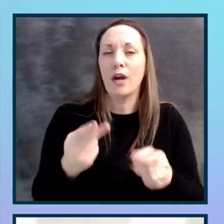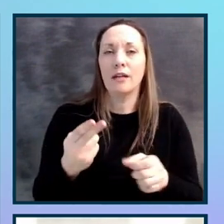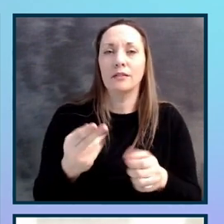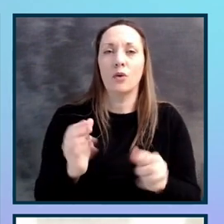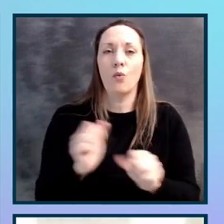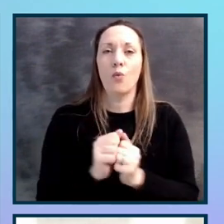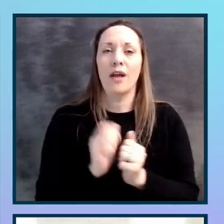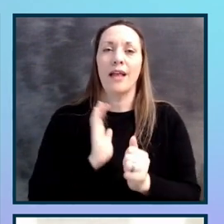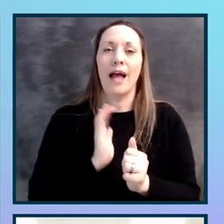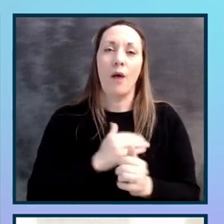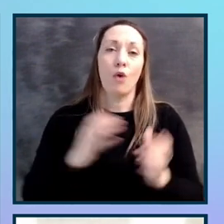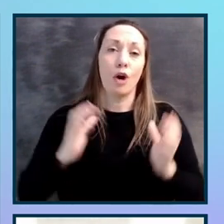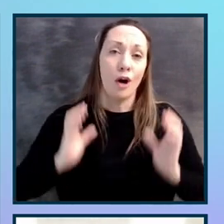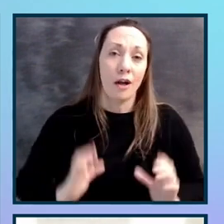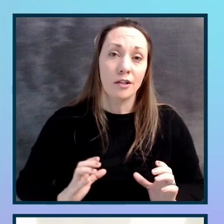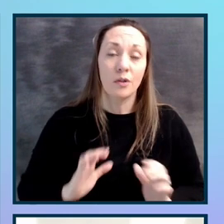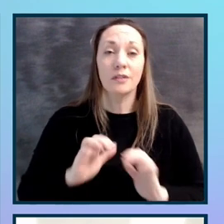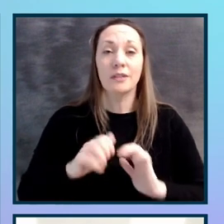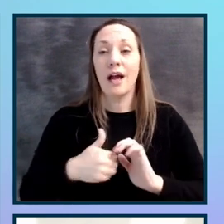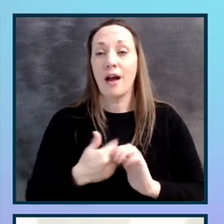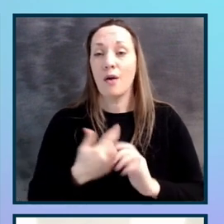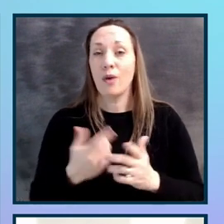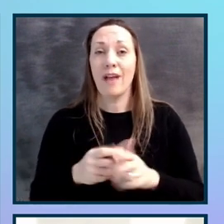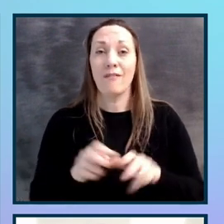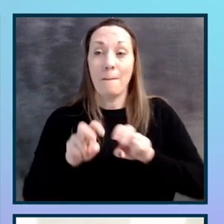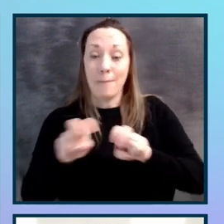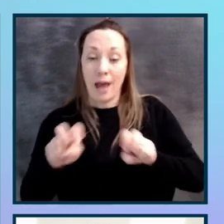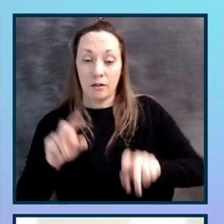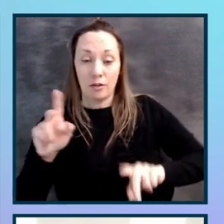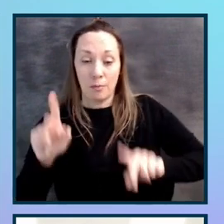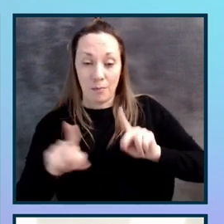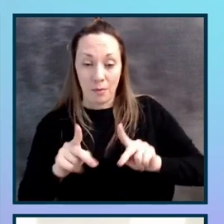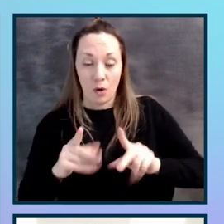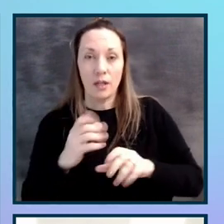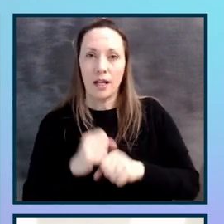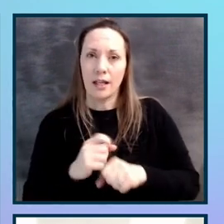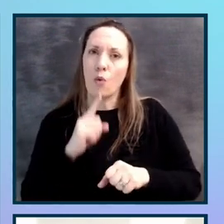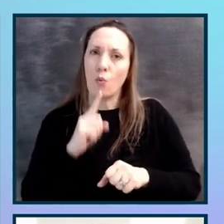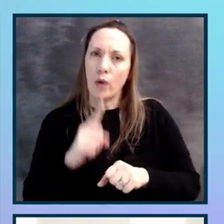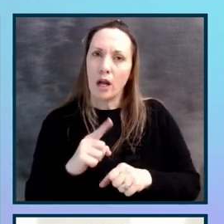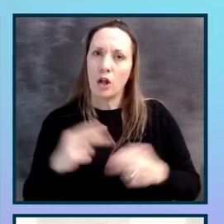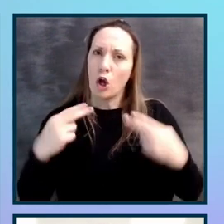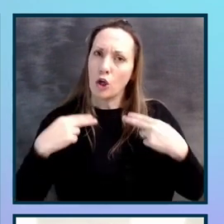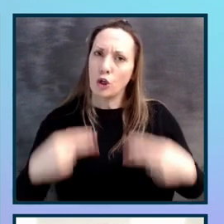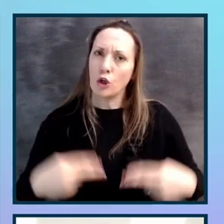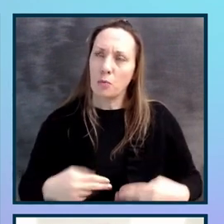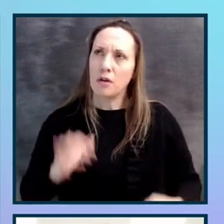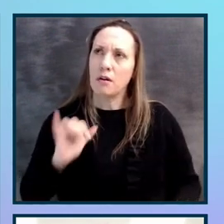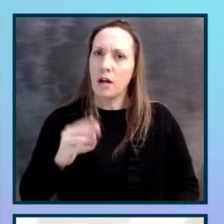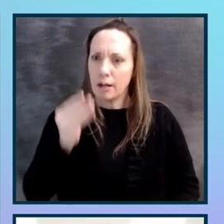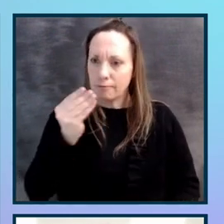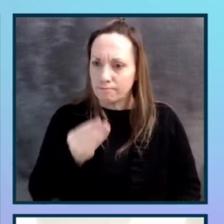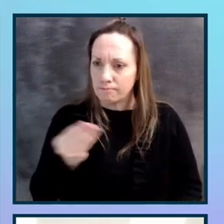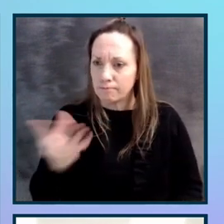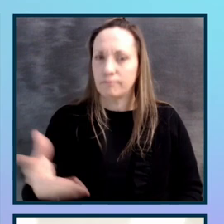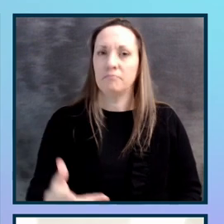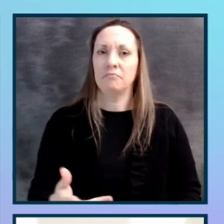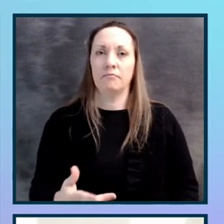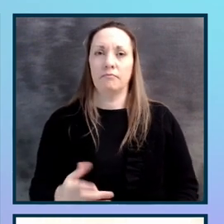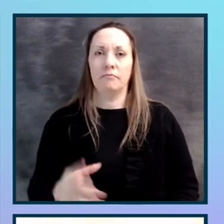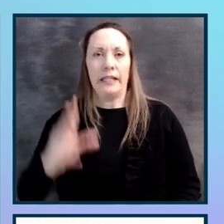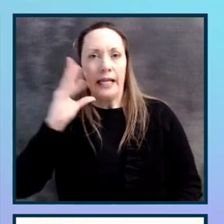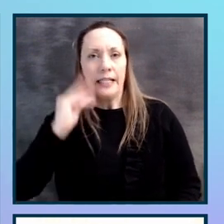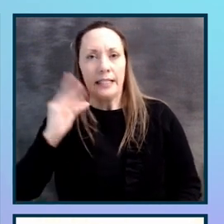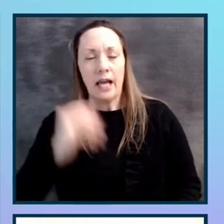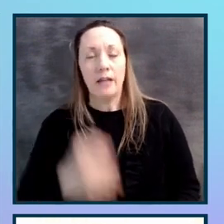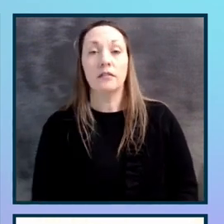and how we have our panelists and people giving that real human insight. I'm going to take you through. I've mainly